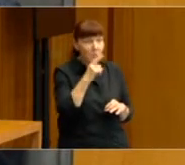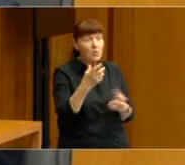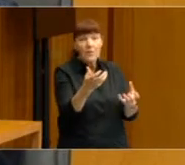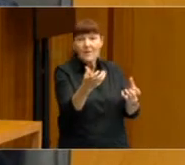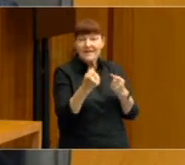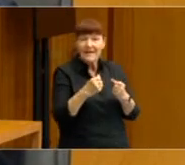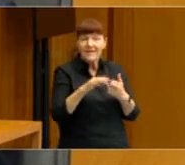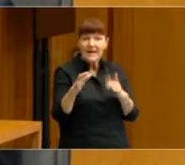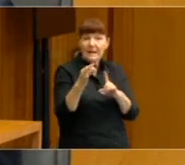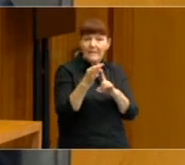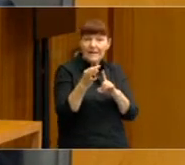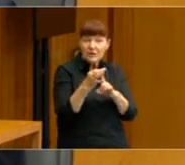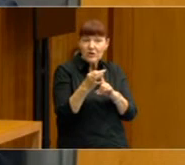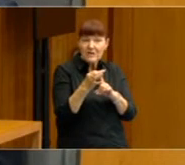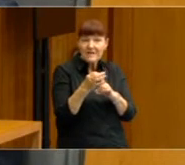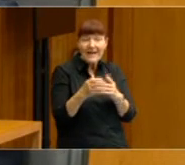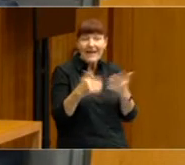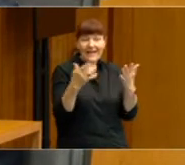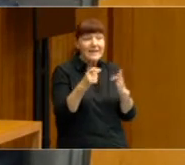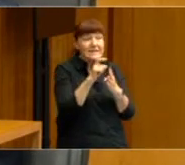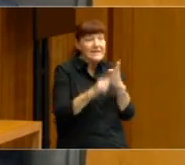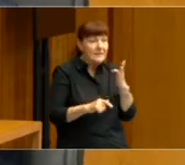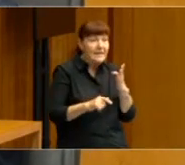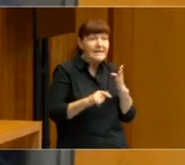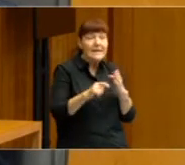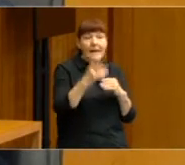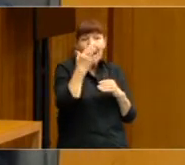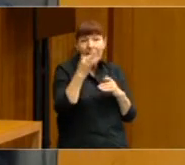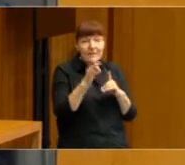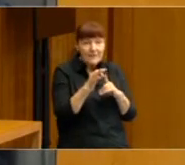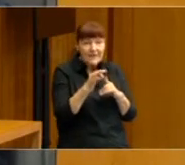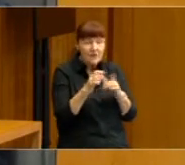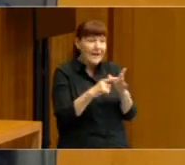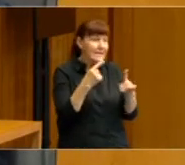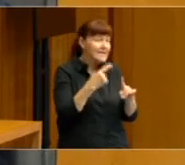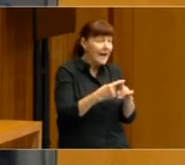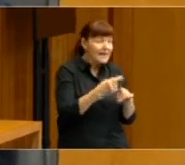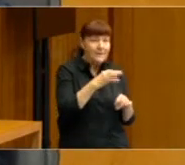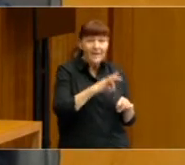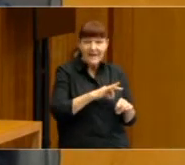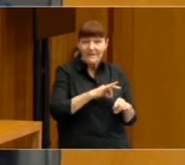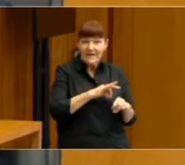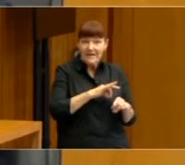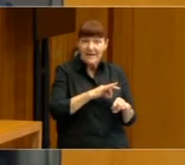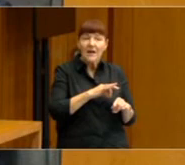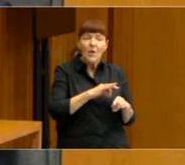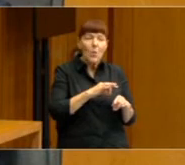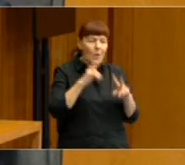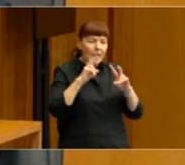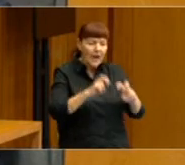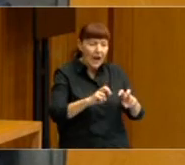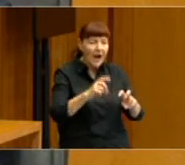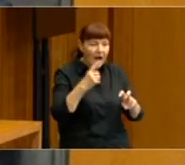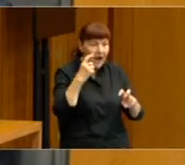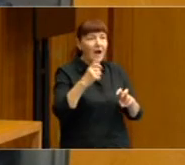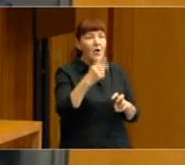of benefit from government, age pension, disability pension, family tax benefit, A or B. We find that about two thirds of